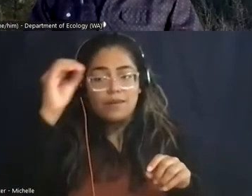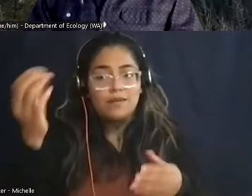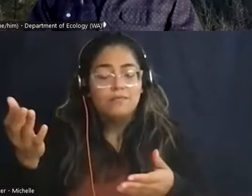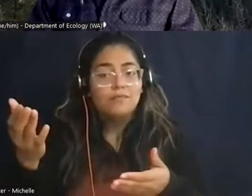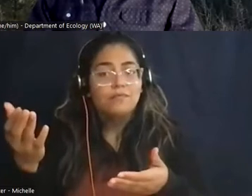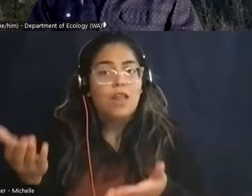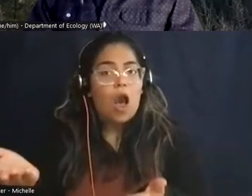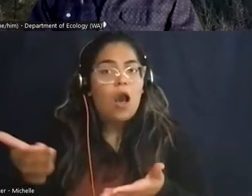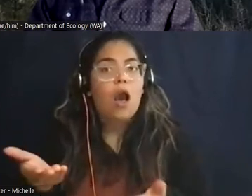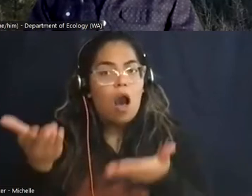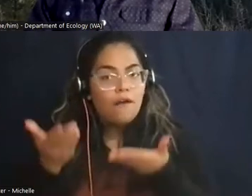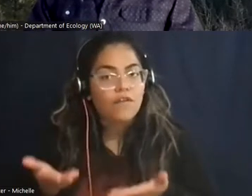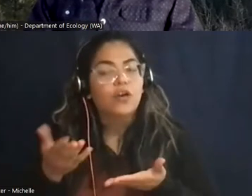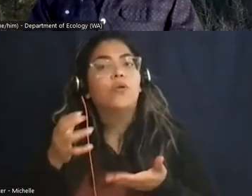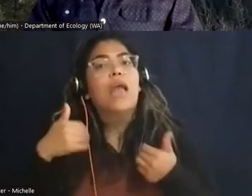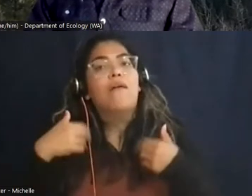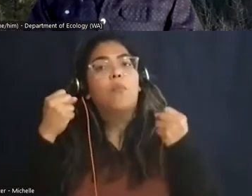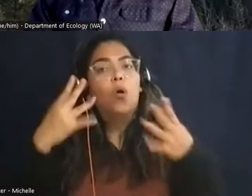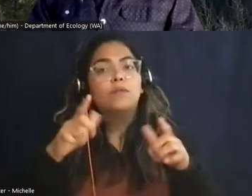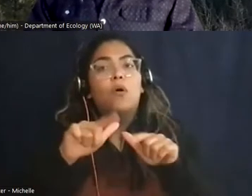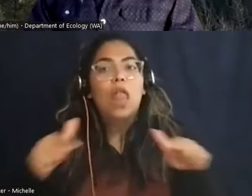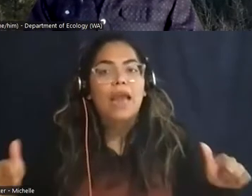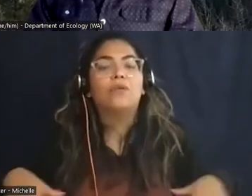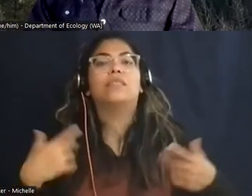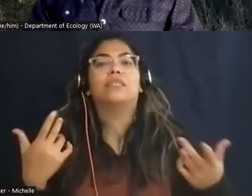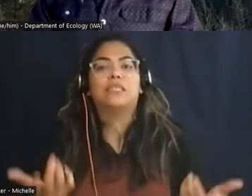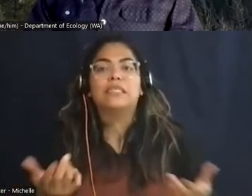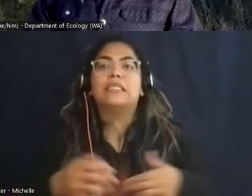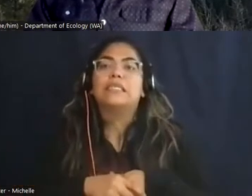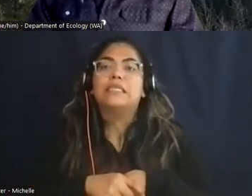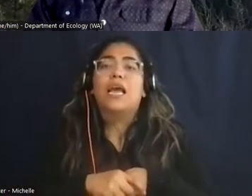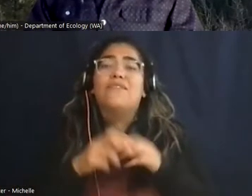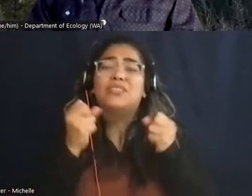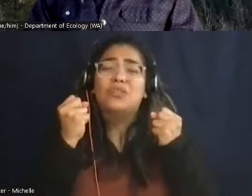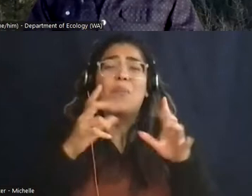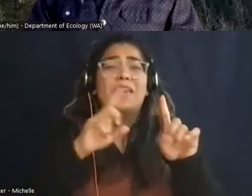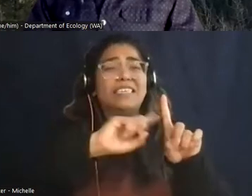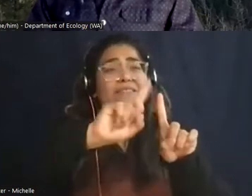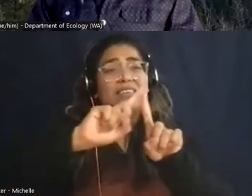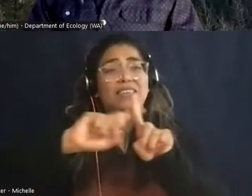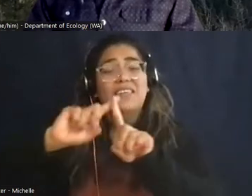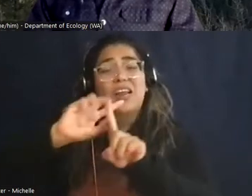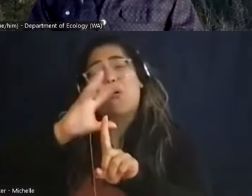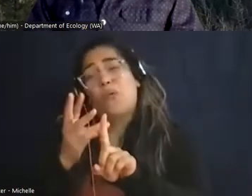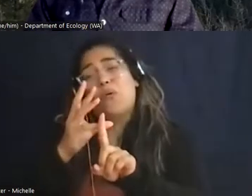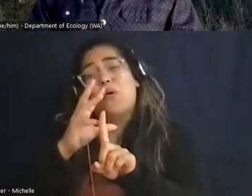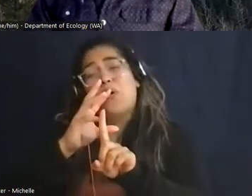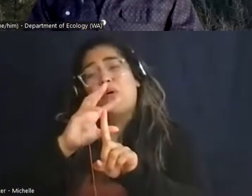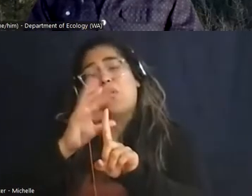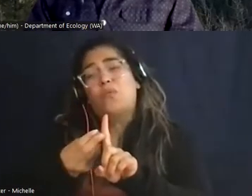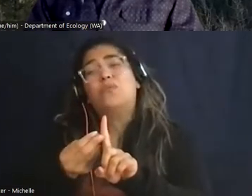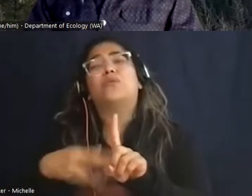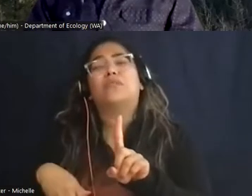have multiple languages we have so many different cultures it's beyond just the united